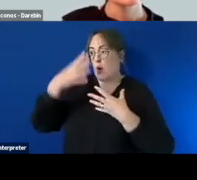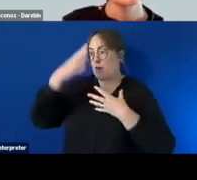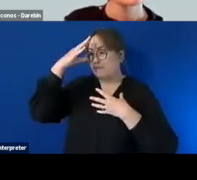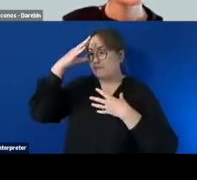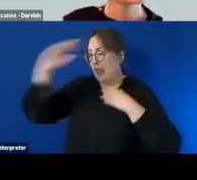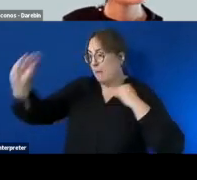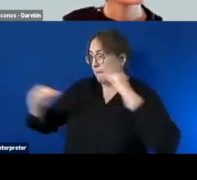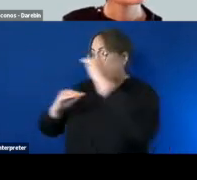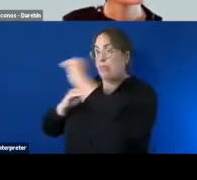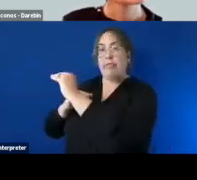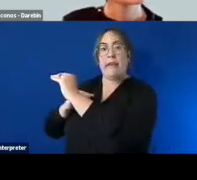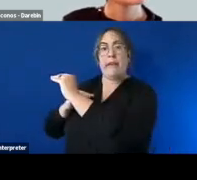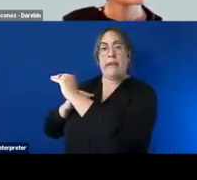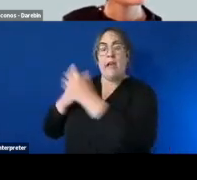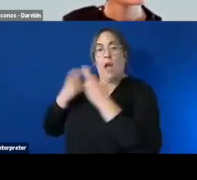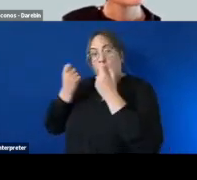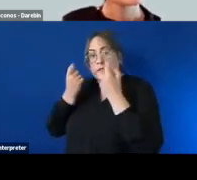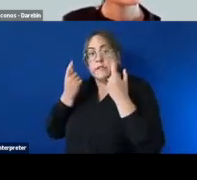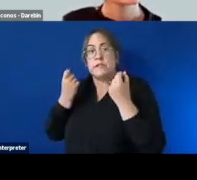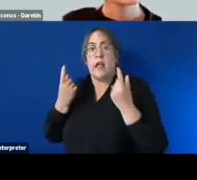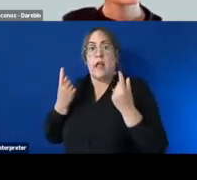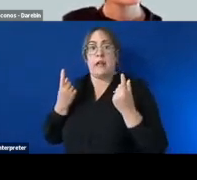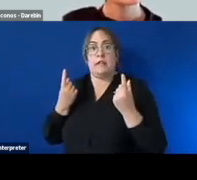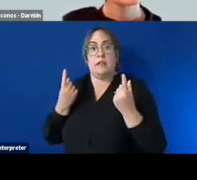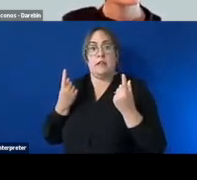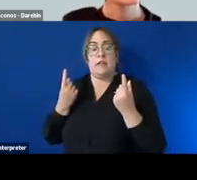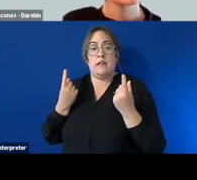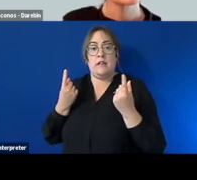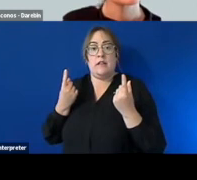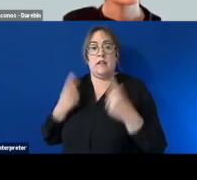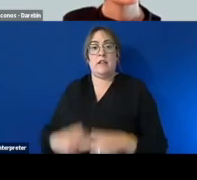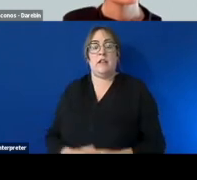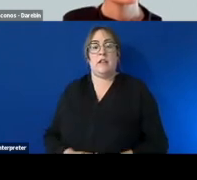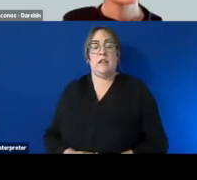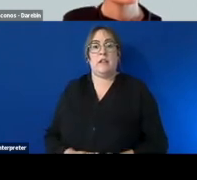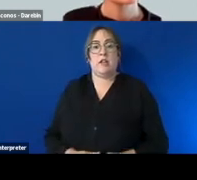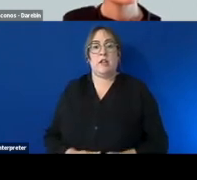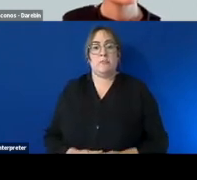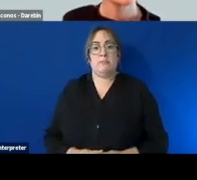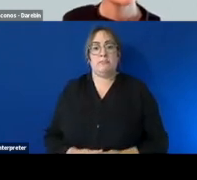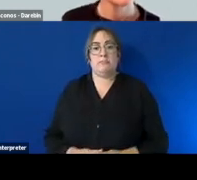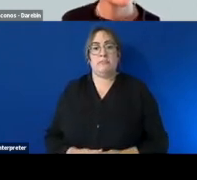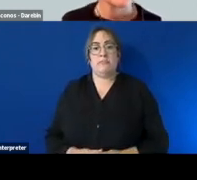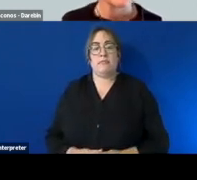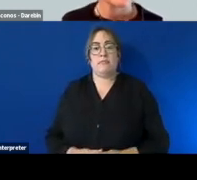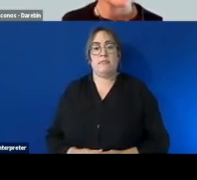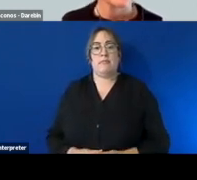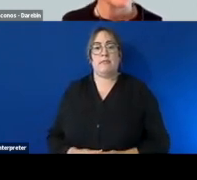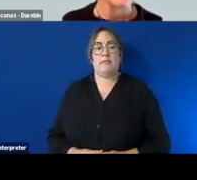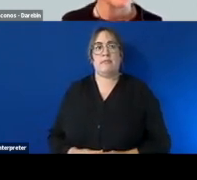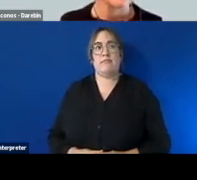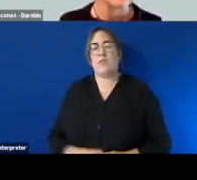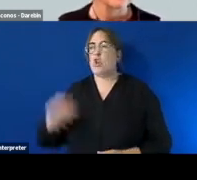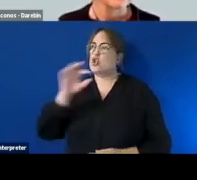i think we know a lot of those things you know not not not concentrating or not